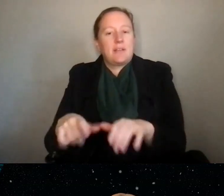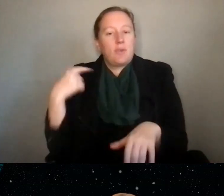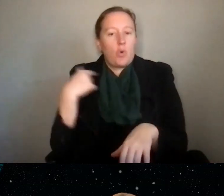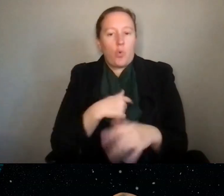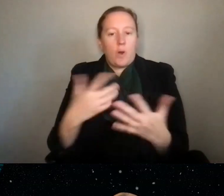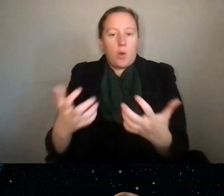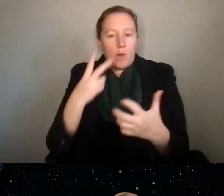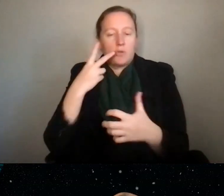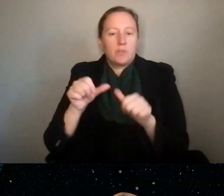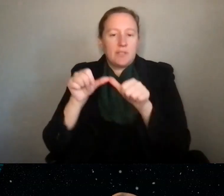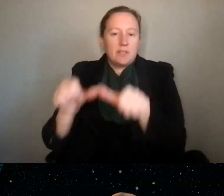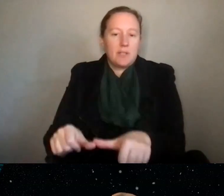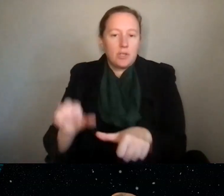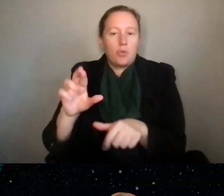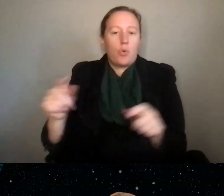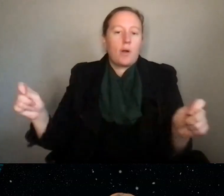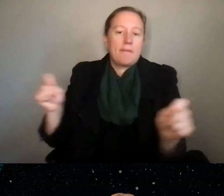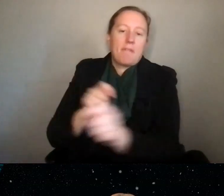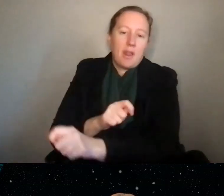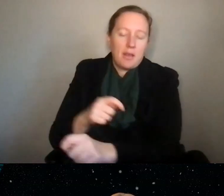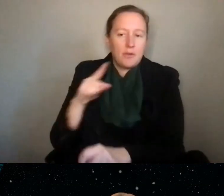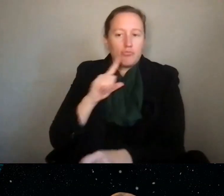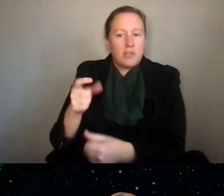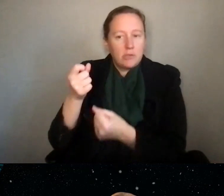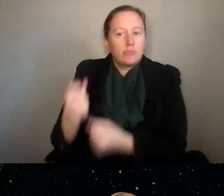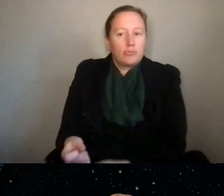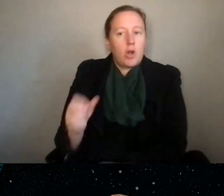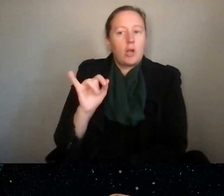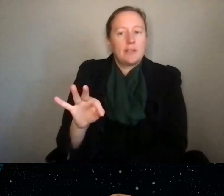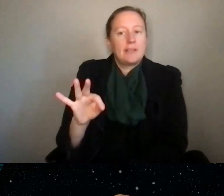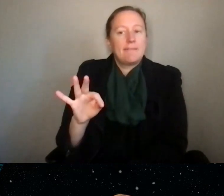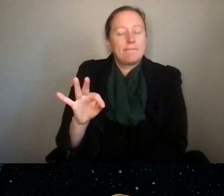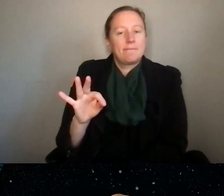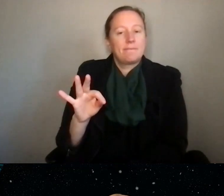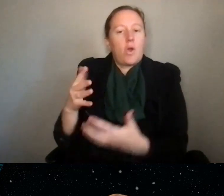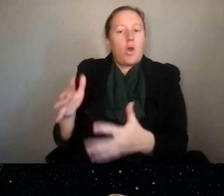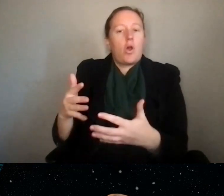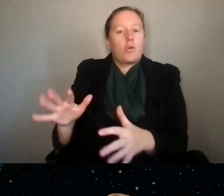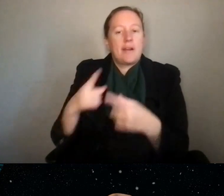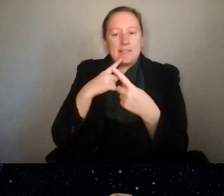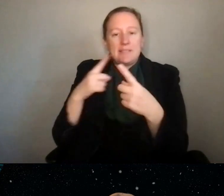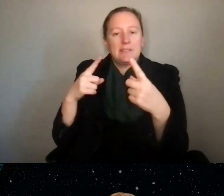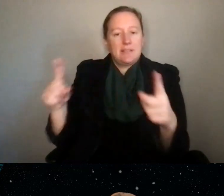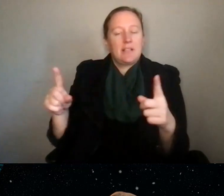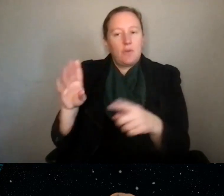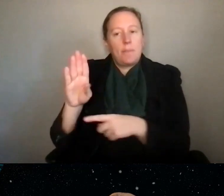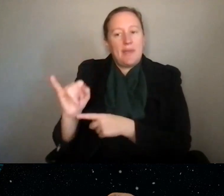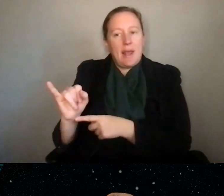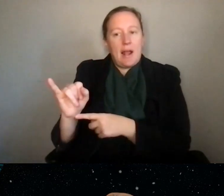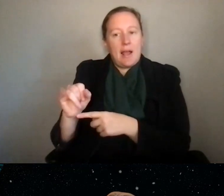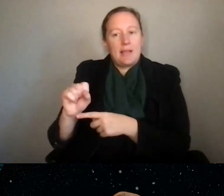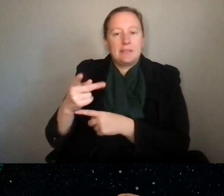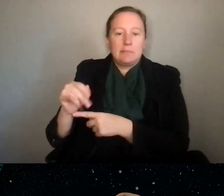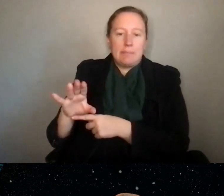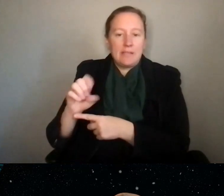continue or evolve. And it's a real strength. If you have been successful in the broader impact space and you're talking in